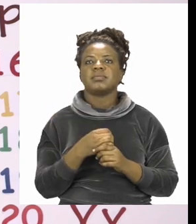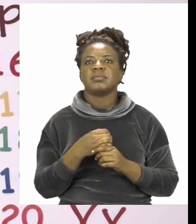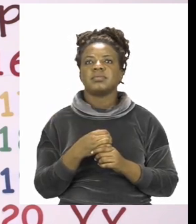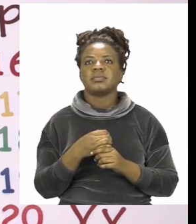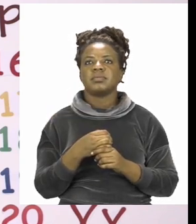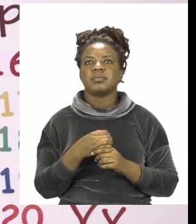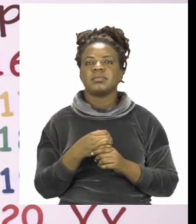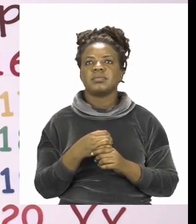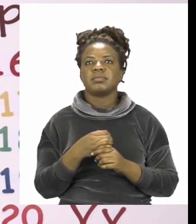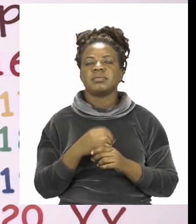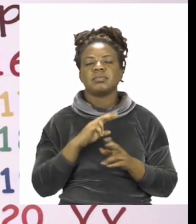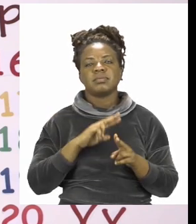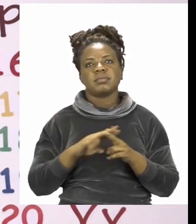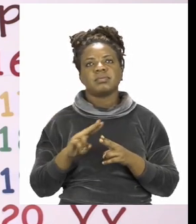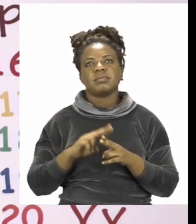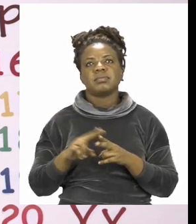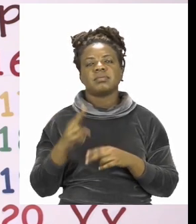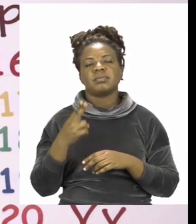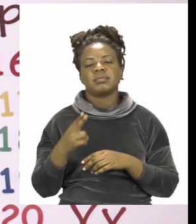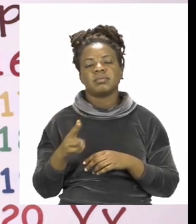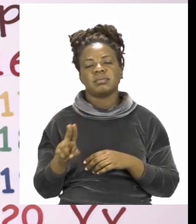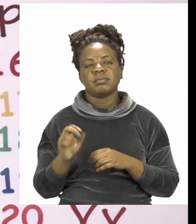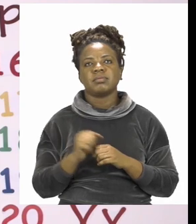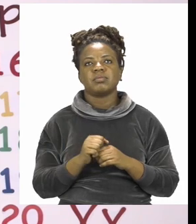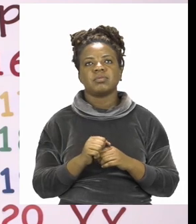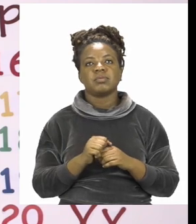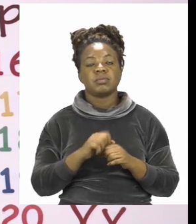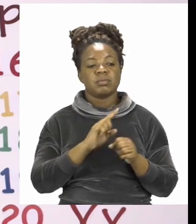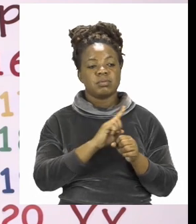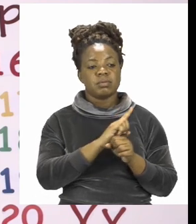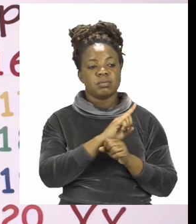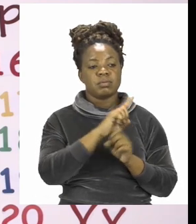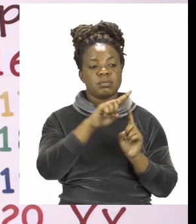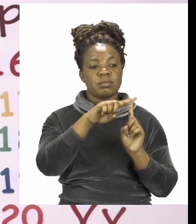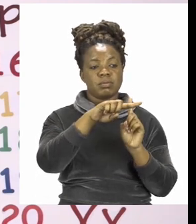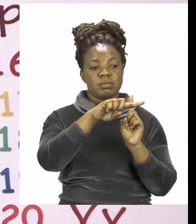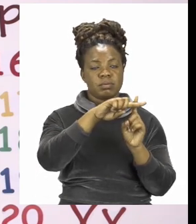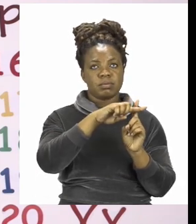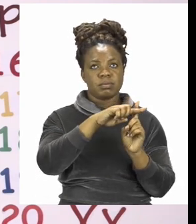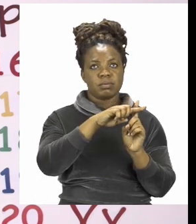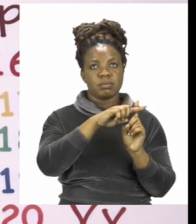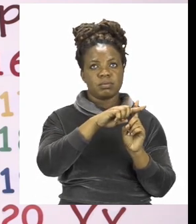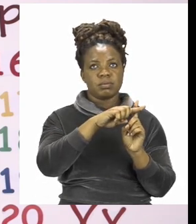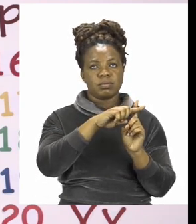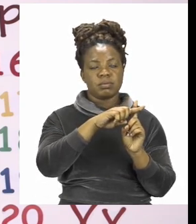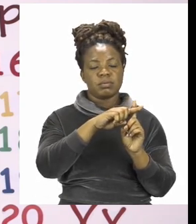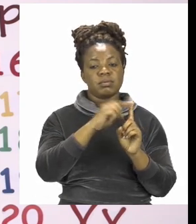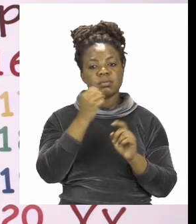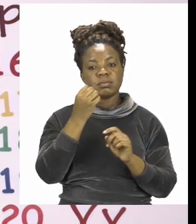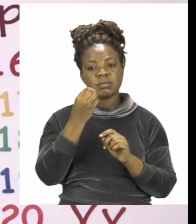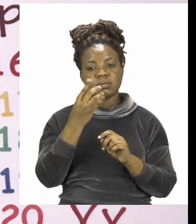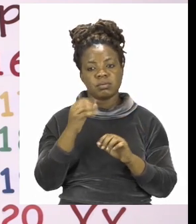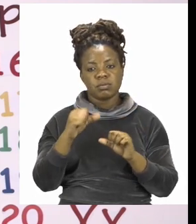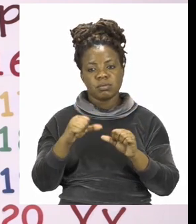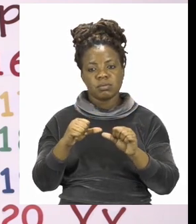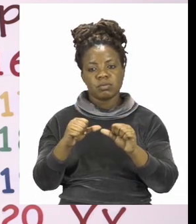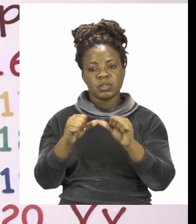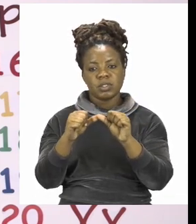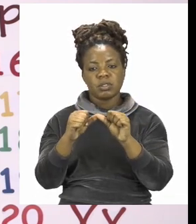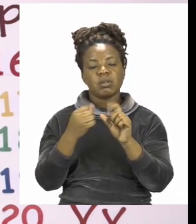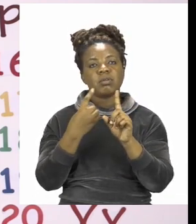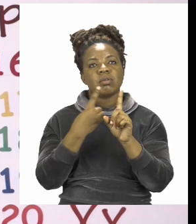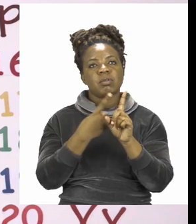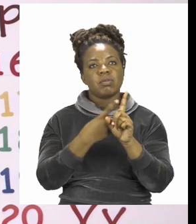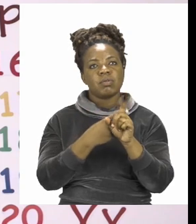So take your time boys and girls with both sides. Remember when you are adding, you're going to be counting forward from the first